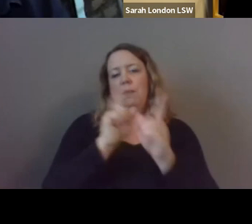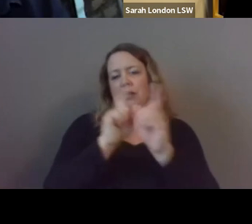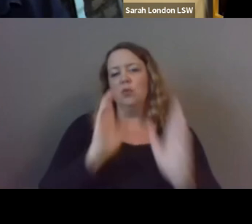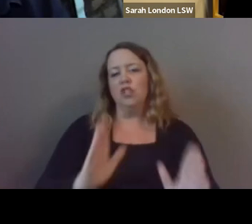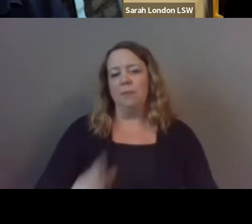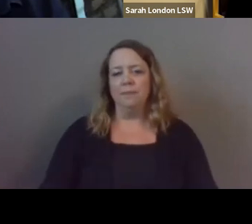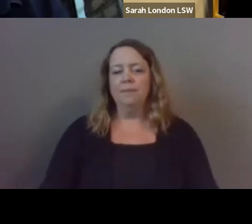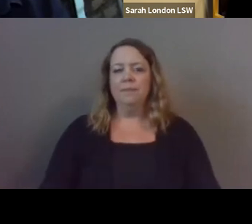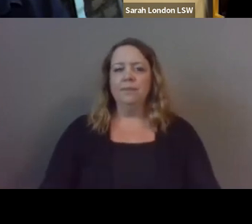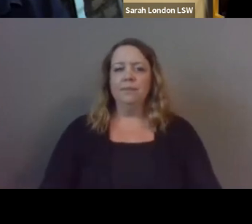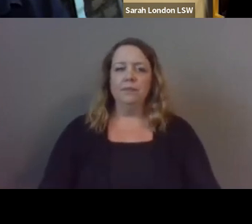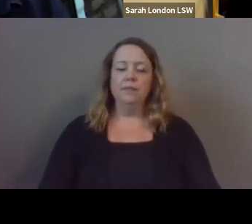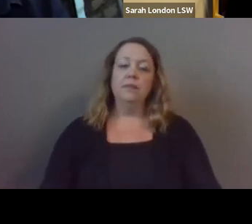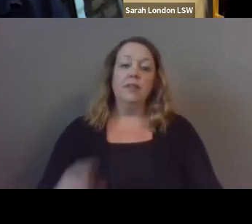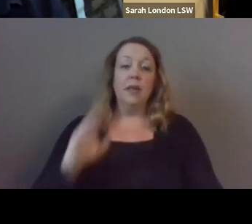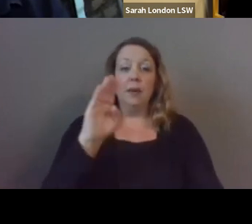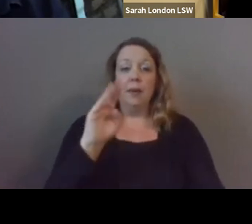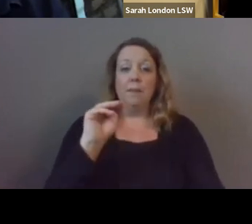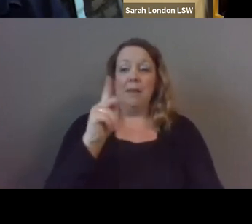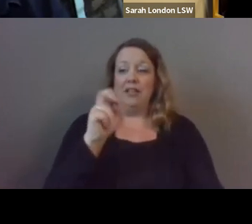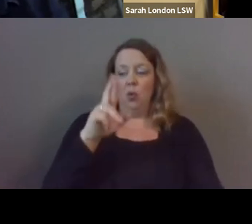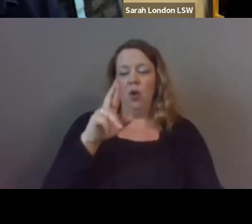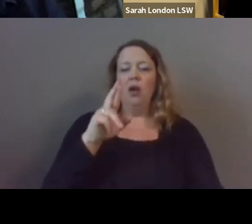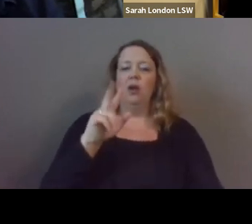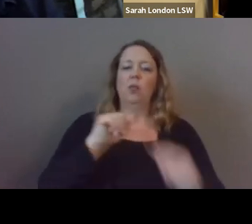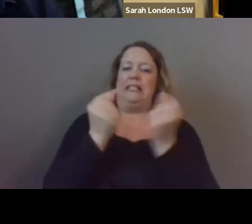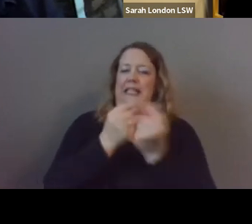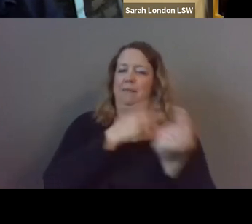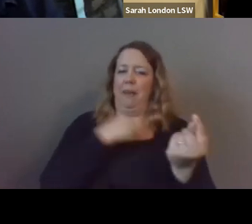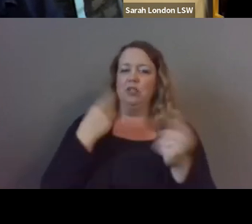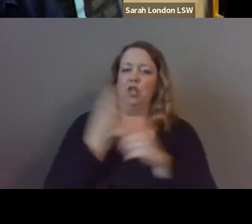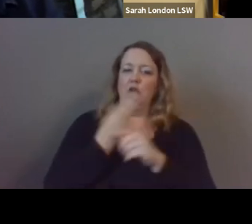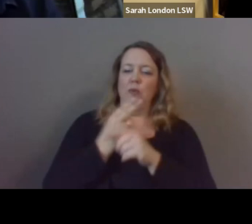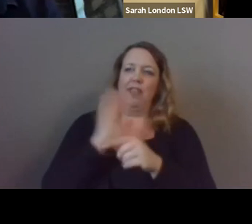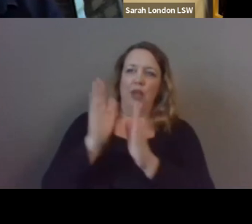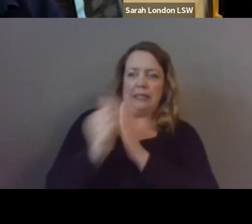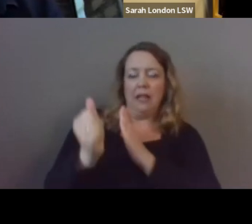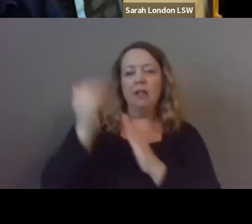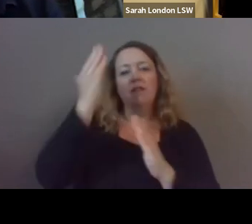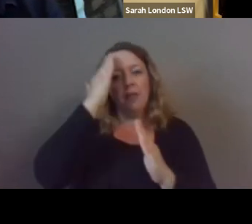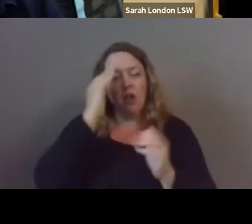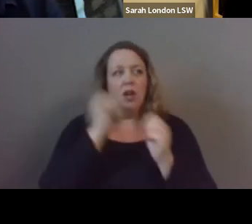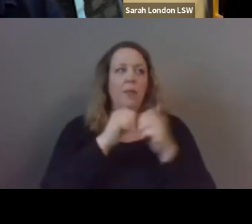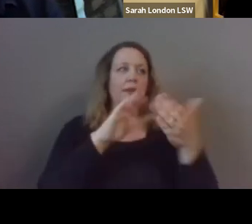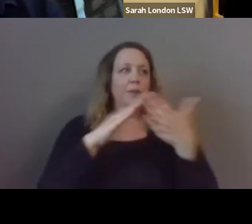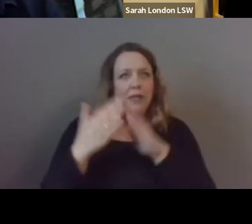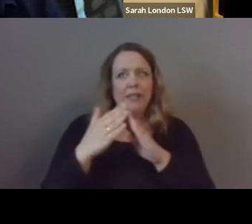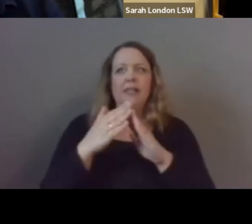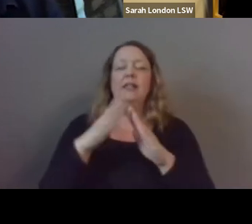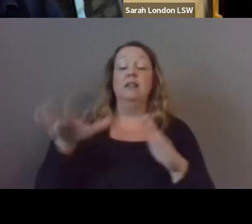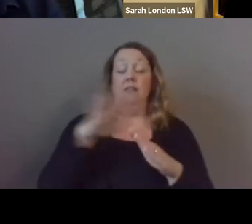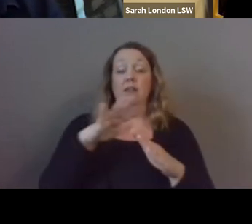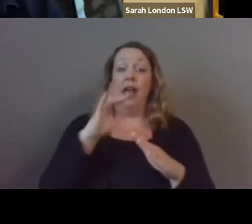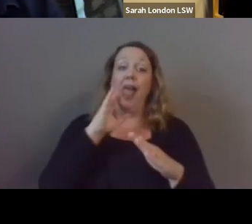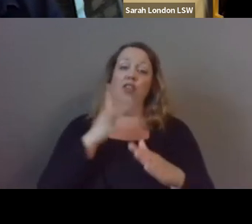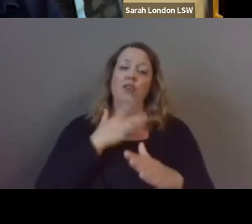the mentors that we have the privilege to call team members utilize their skill their familiarity with communities and nurturing